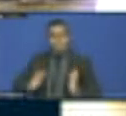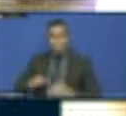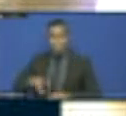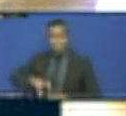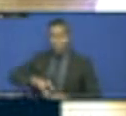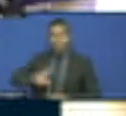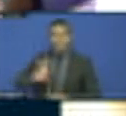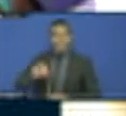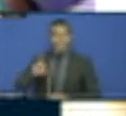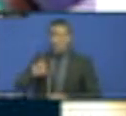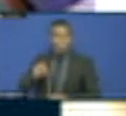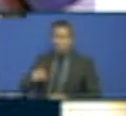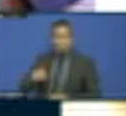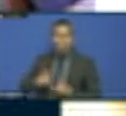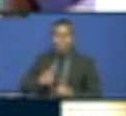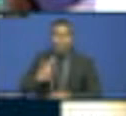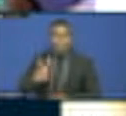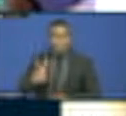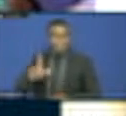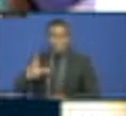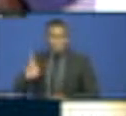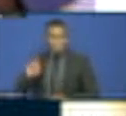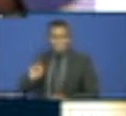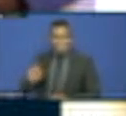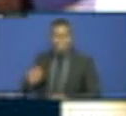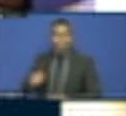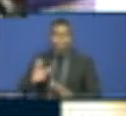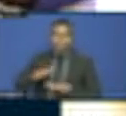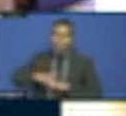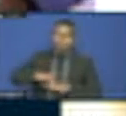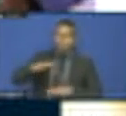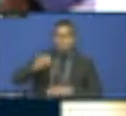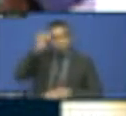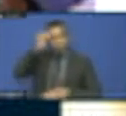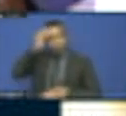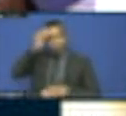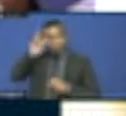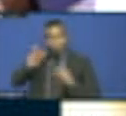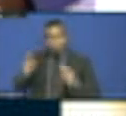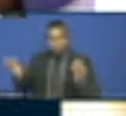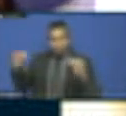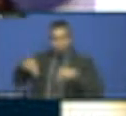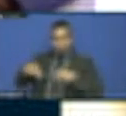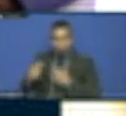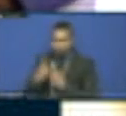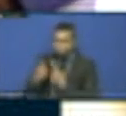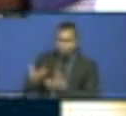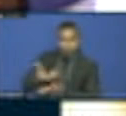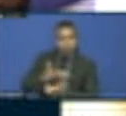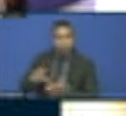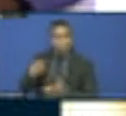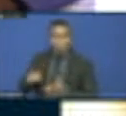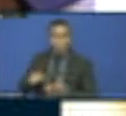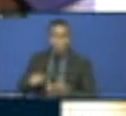of an urban drift in the Gambia. My municipality, which is the most urbanized, now is the most densely populated